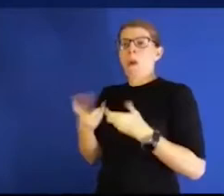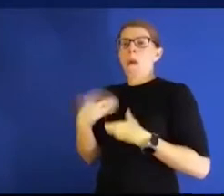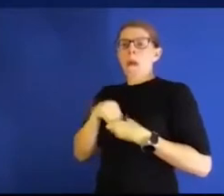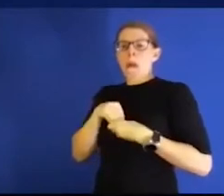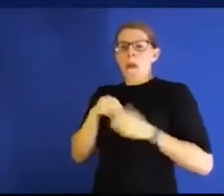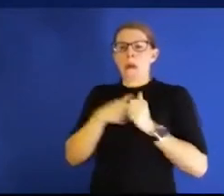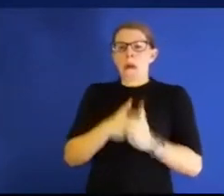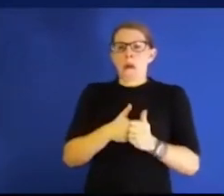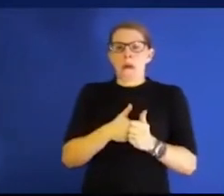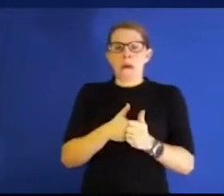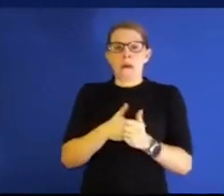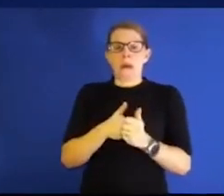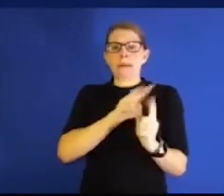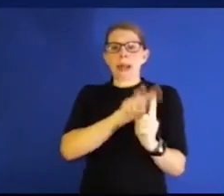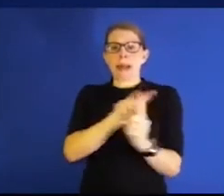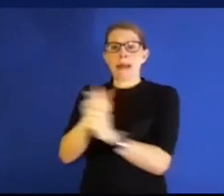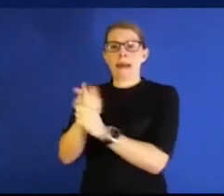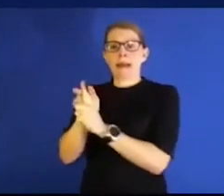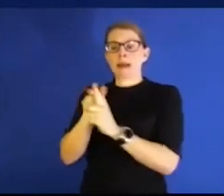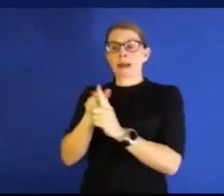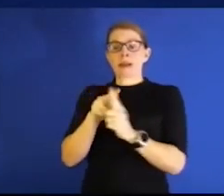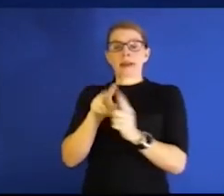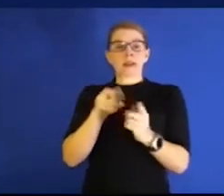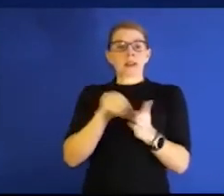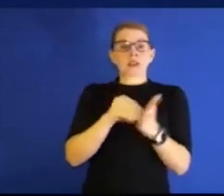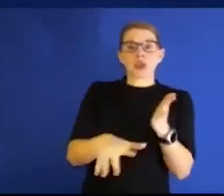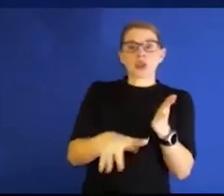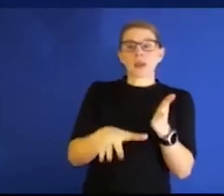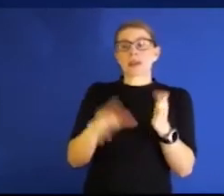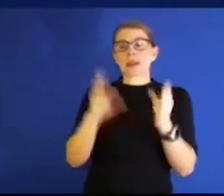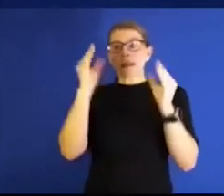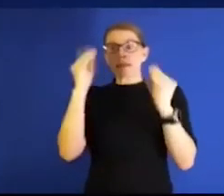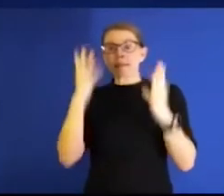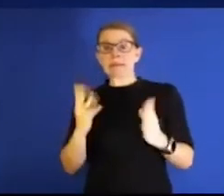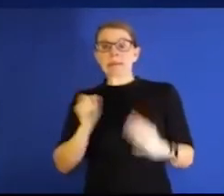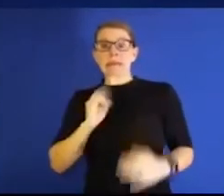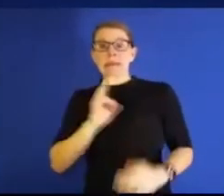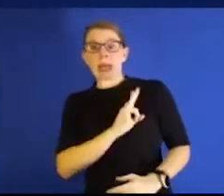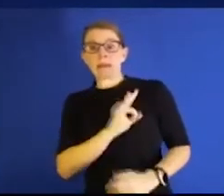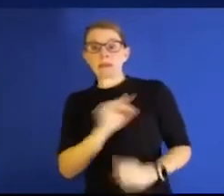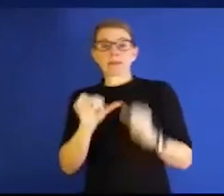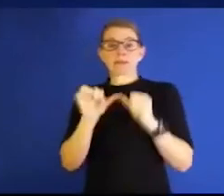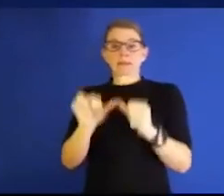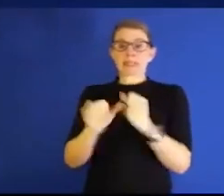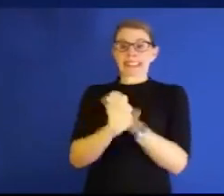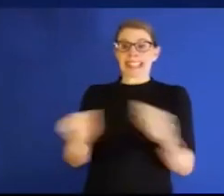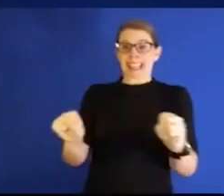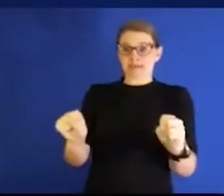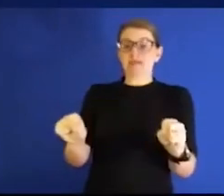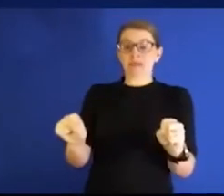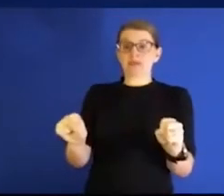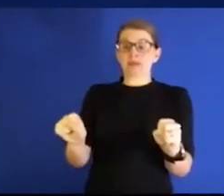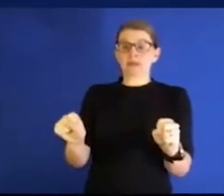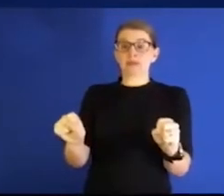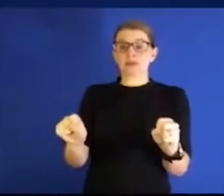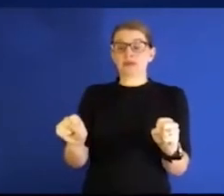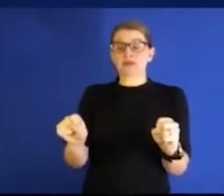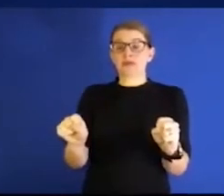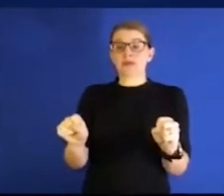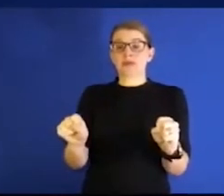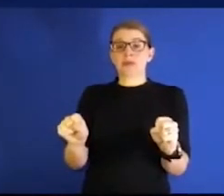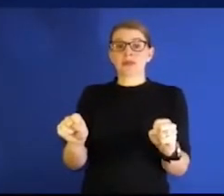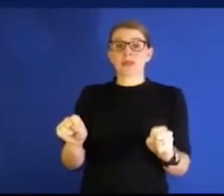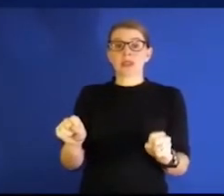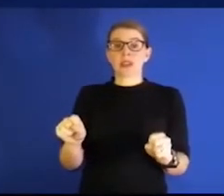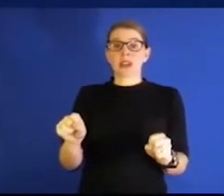And so they kept kids safe, they kept their staff safe, safe. kept the folks who work at the university safe. And because of that, the